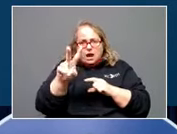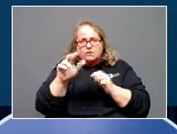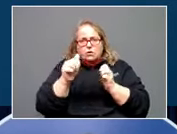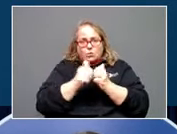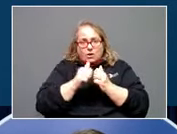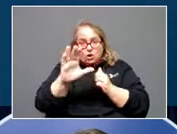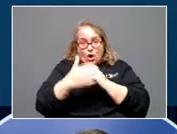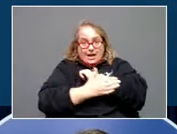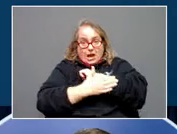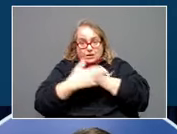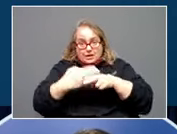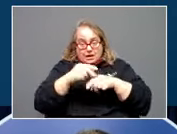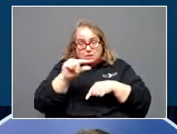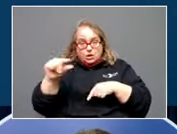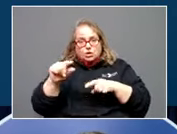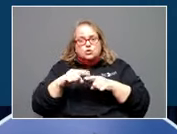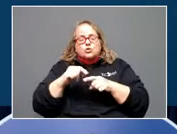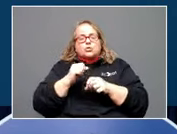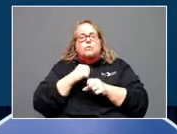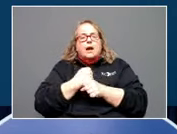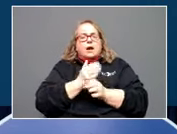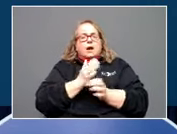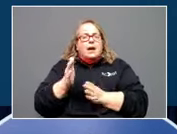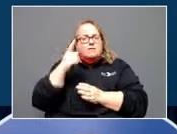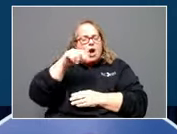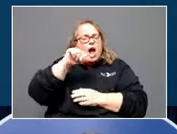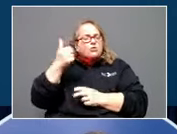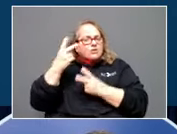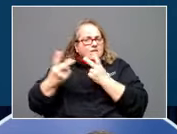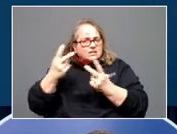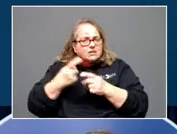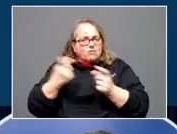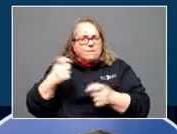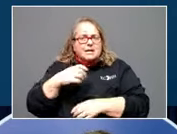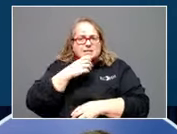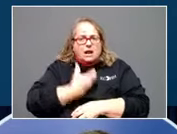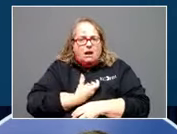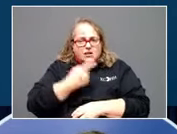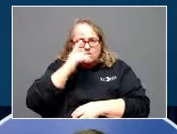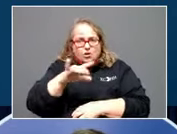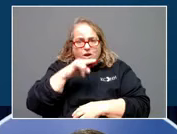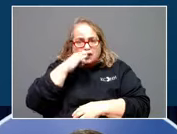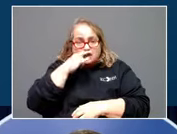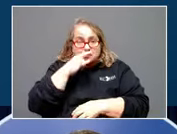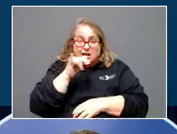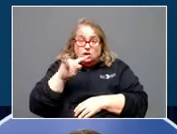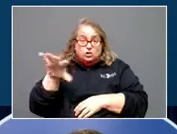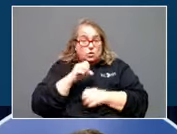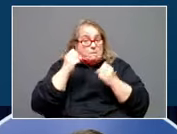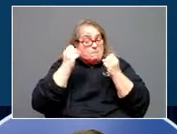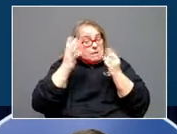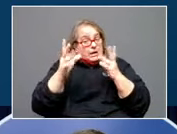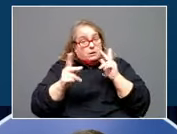to arrange another visit from Santa for your kids. It took a lot of folks to make these storefronts possible. A lot of folks.